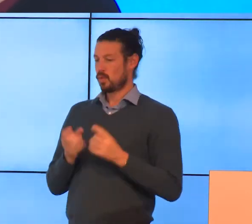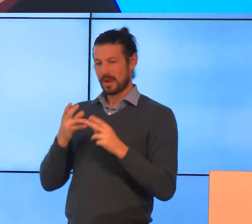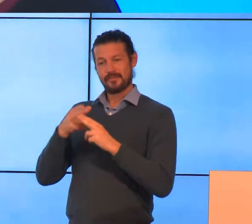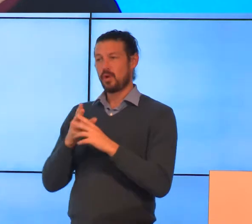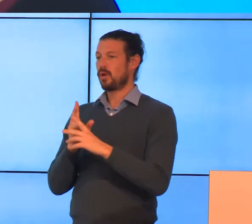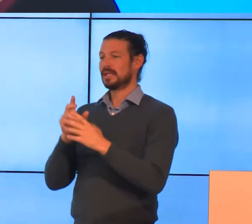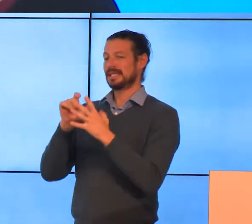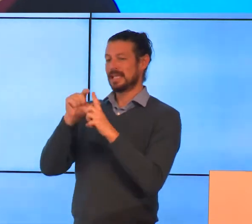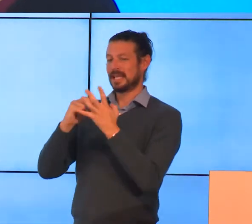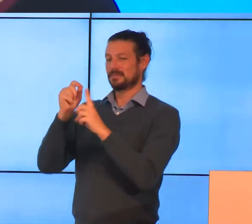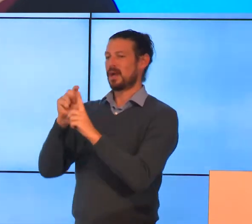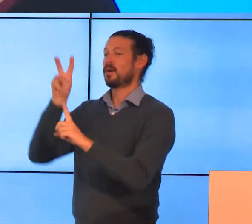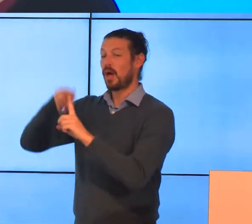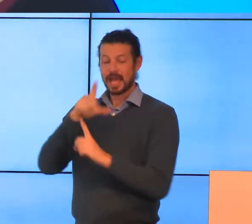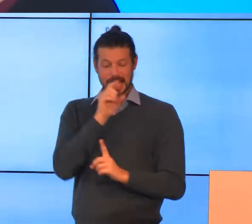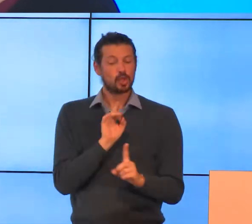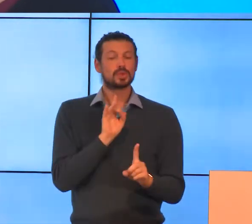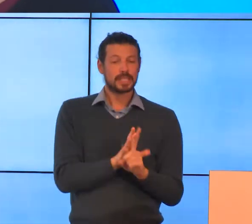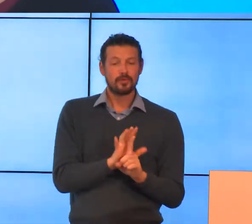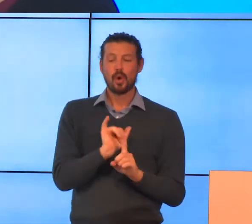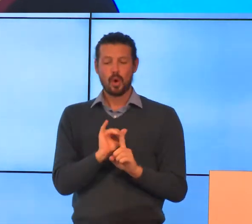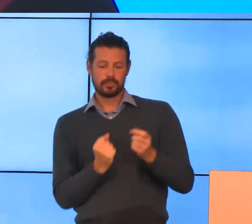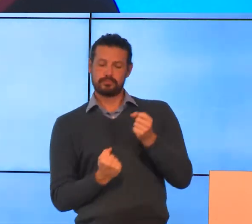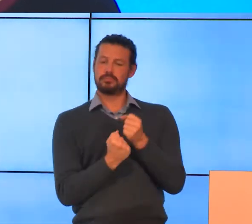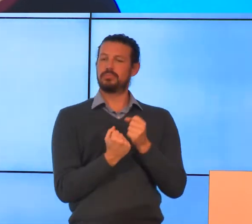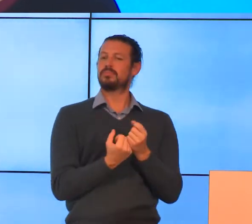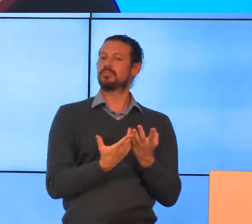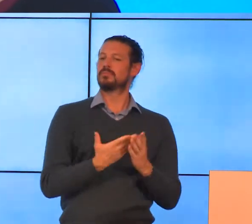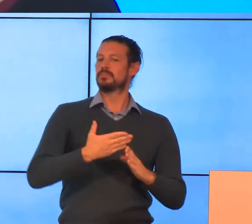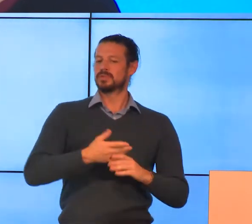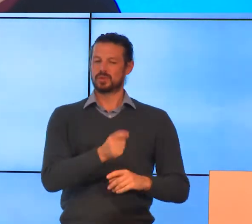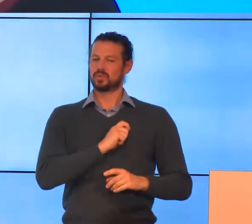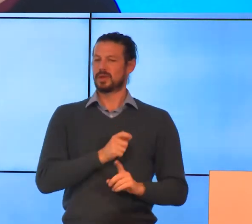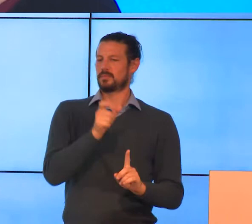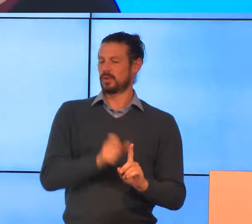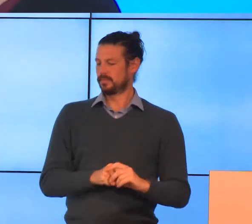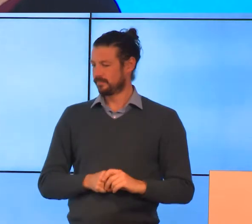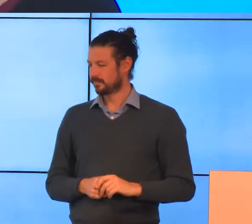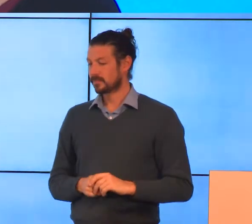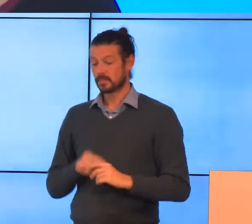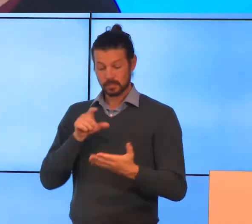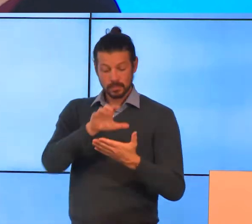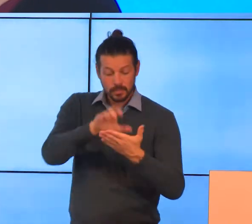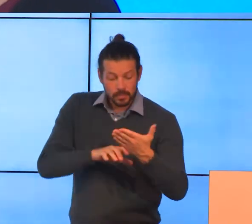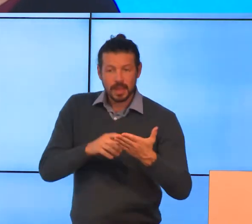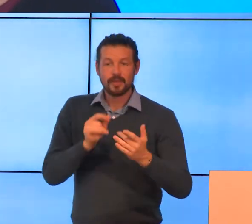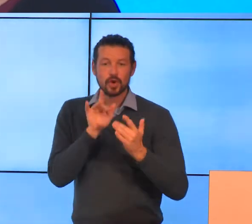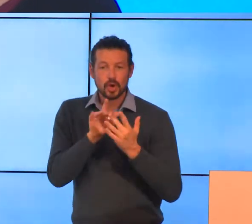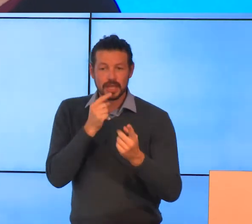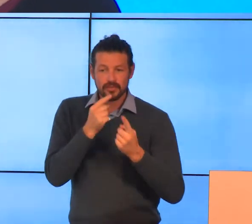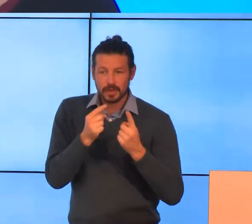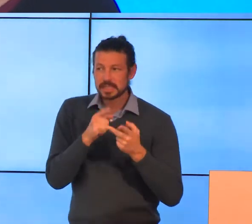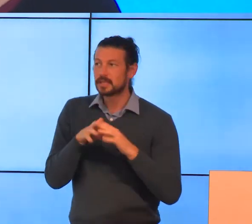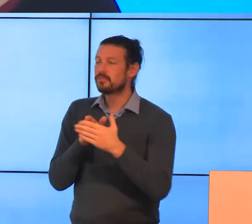their own or with a person that they trust. This resource would have details of who they could contact if they ran into